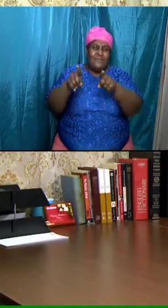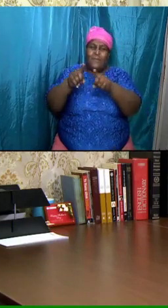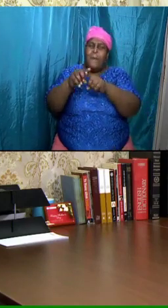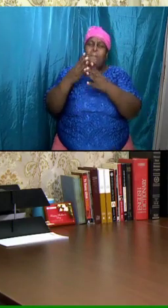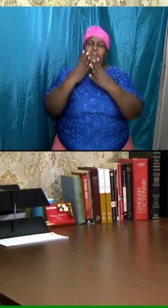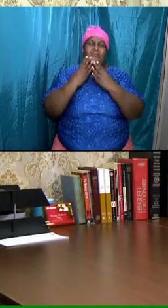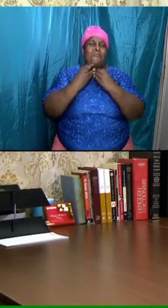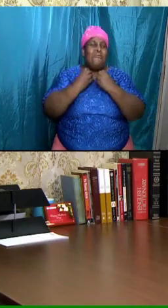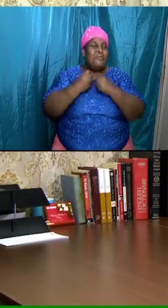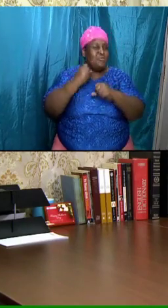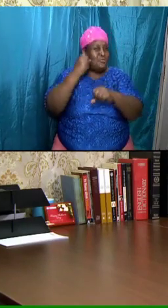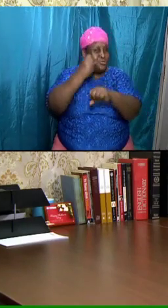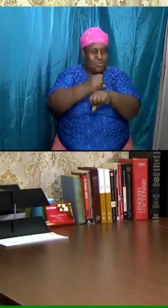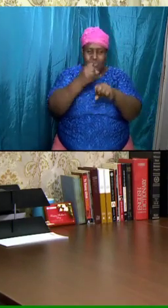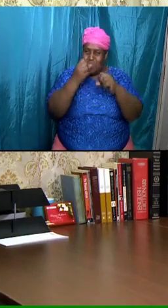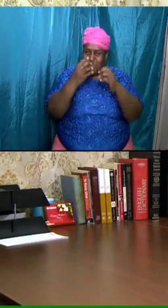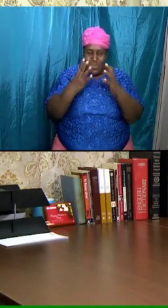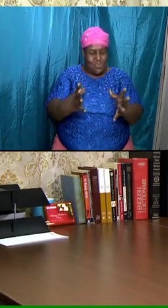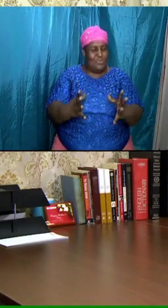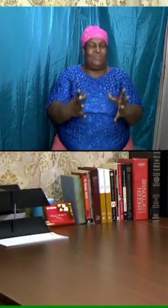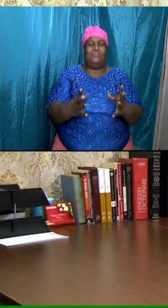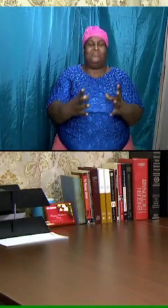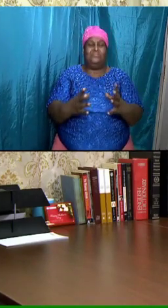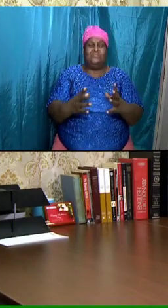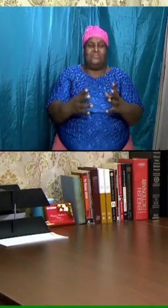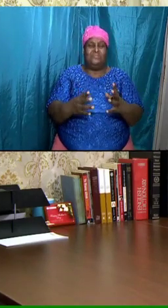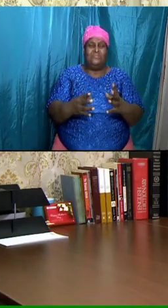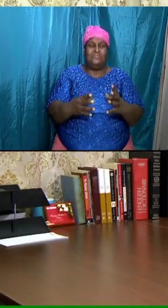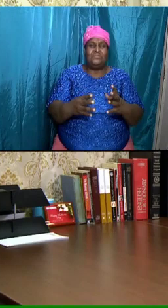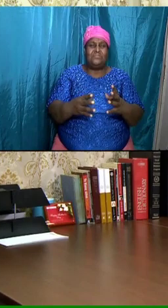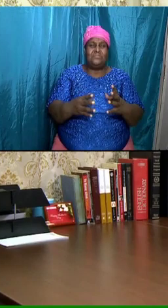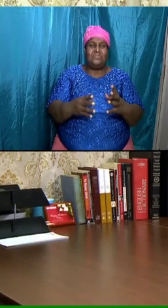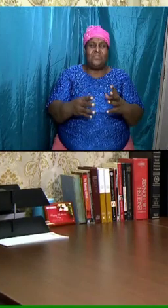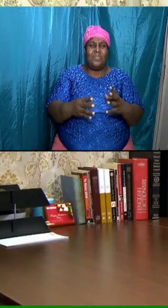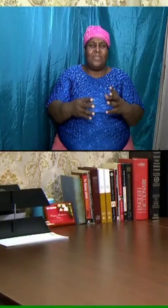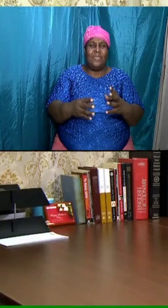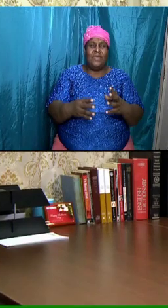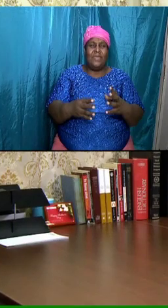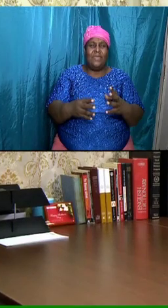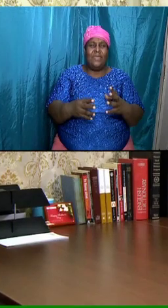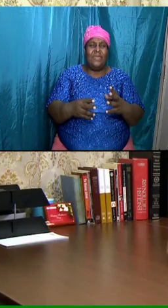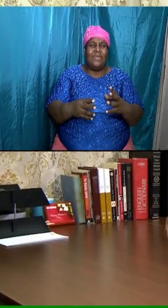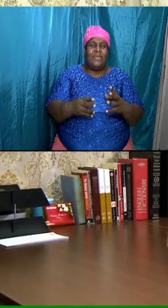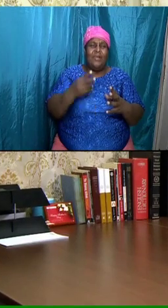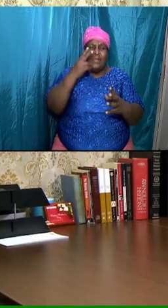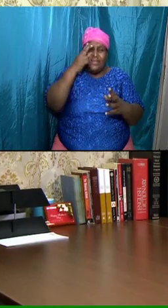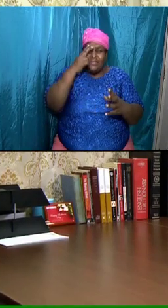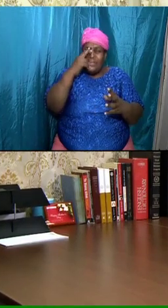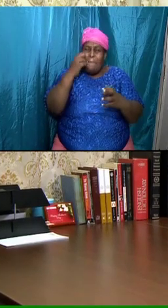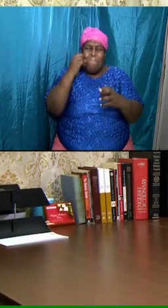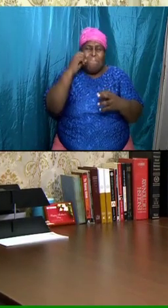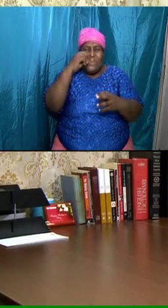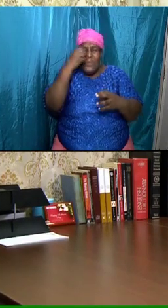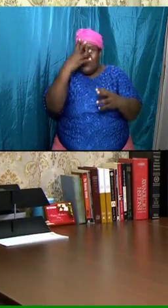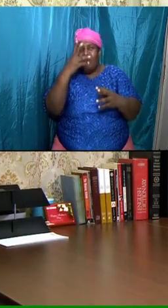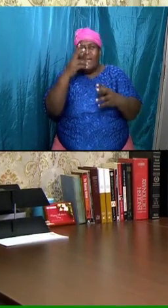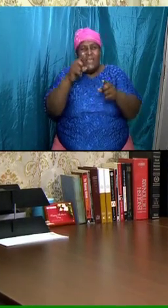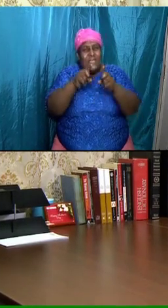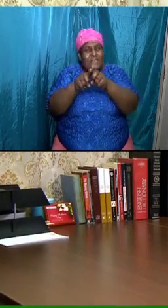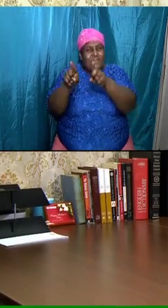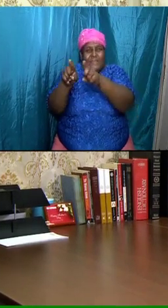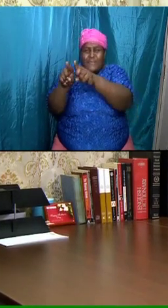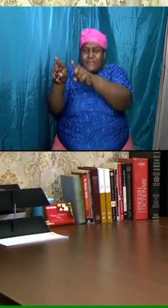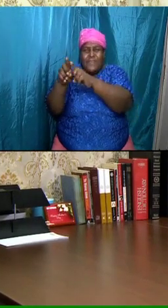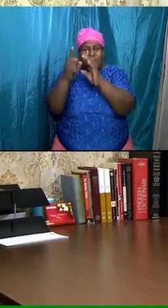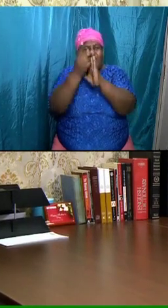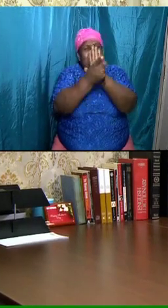2 3 4 5 years to put the most beautiful of designs together it's nearly 2000 years now that